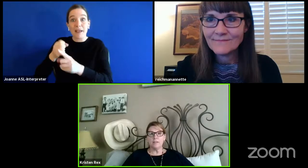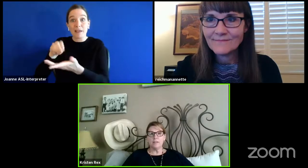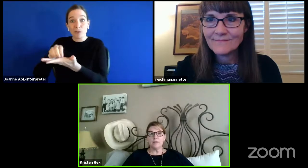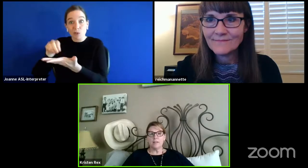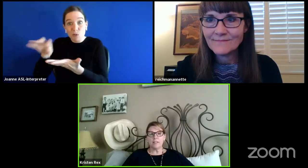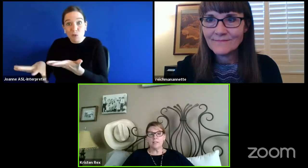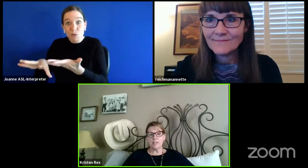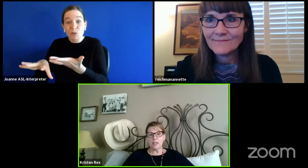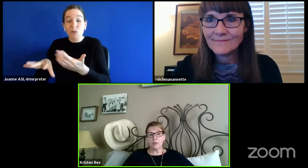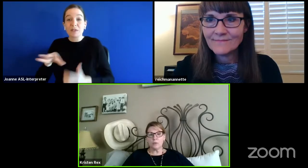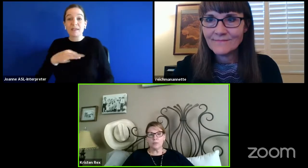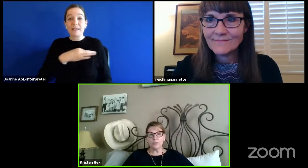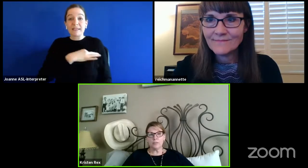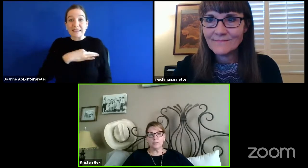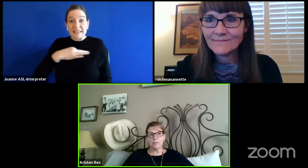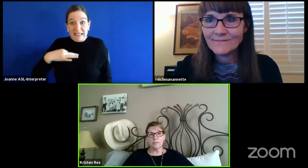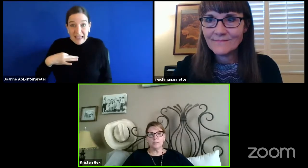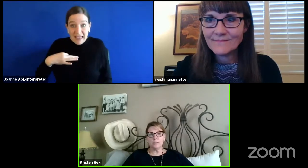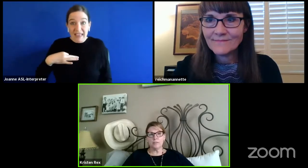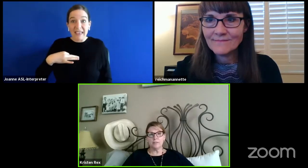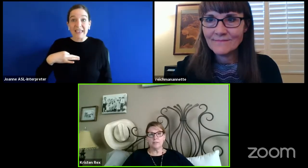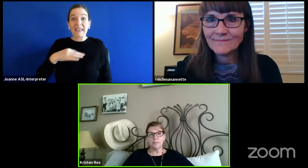and stakeholders,